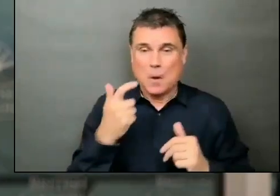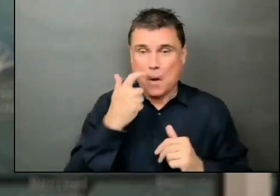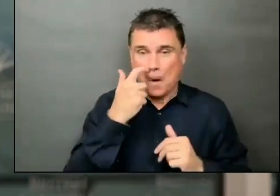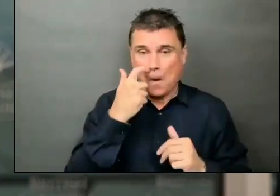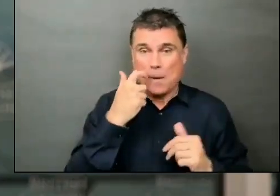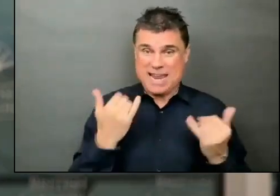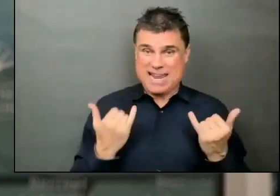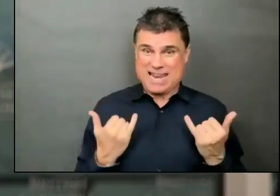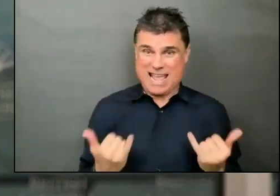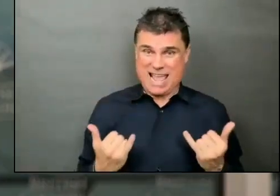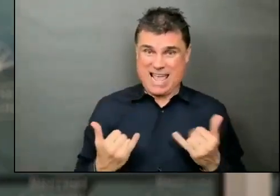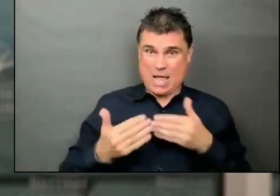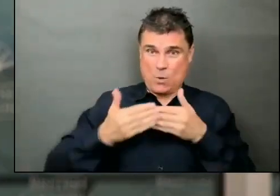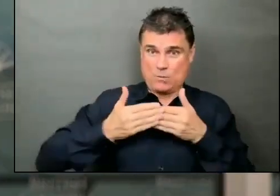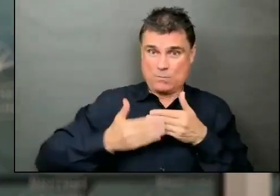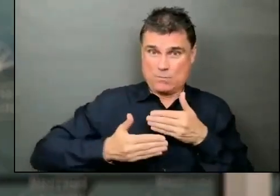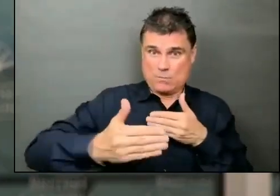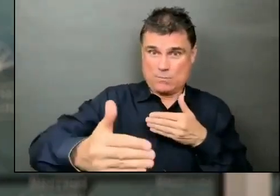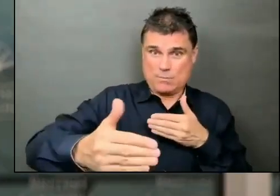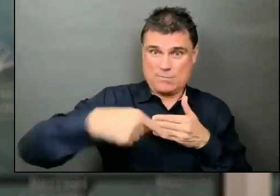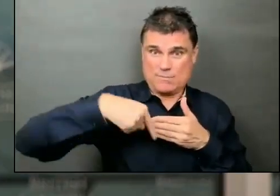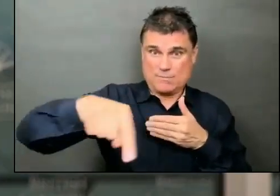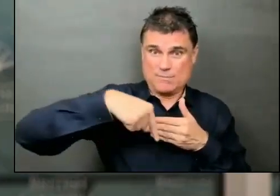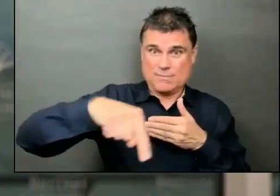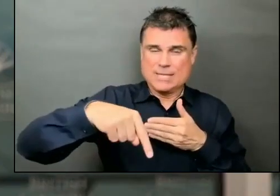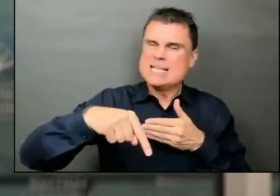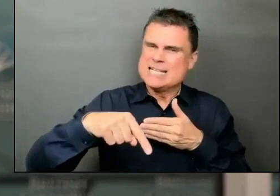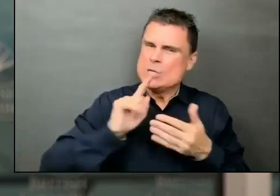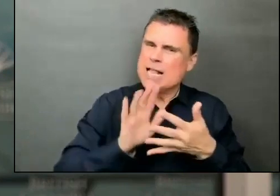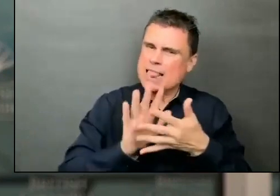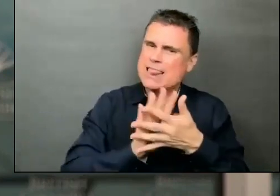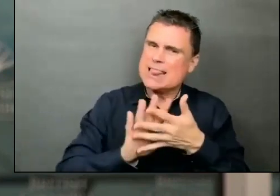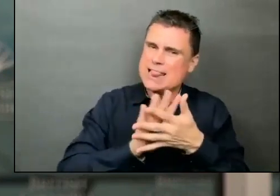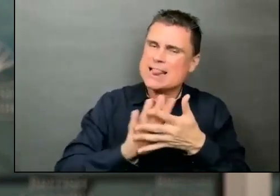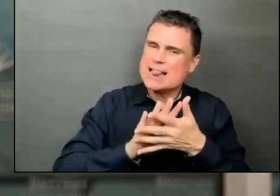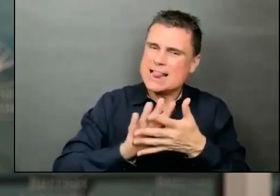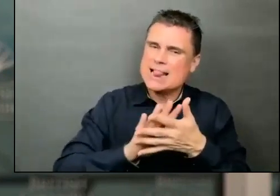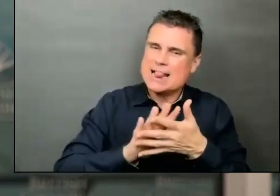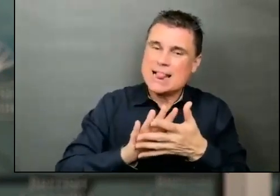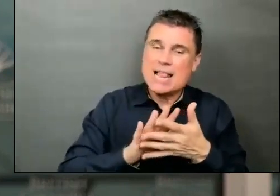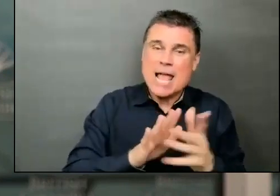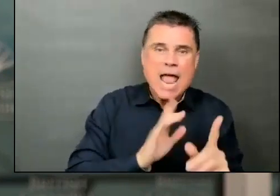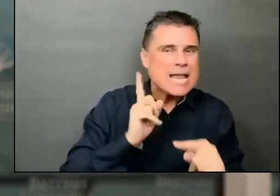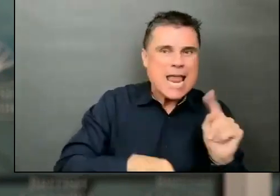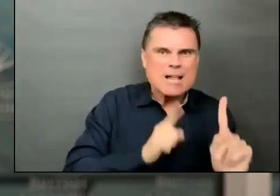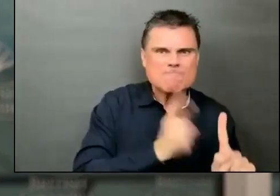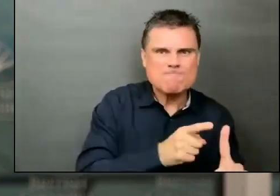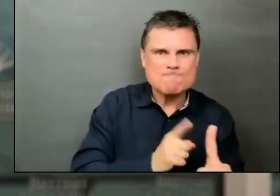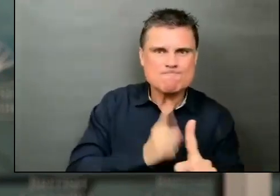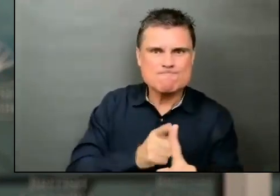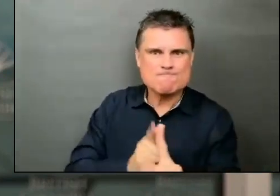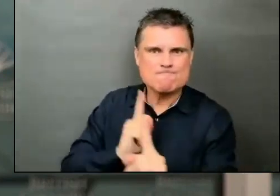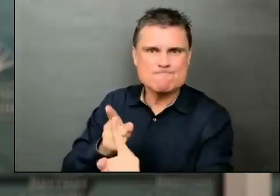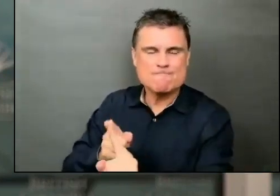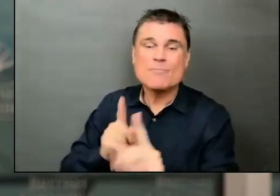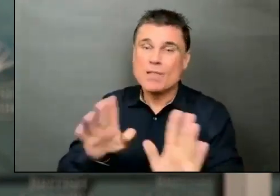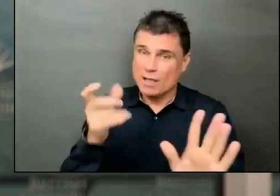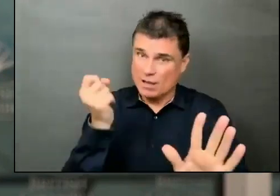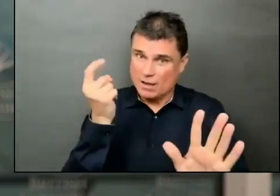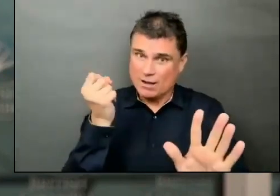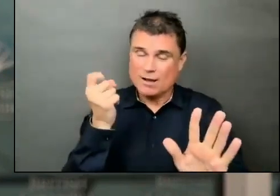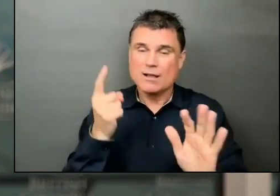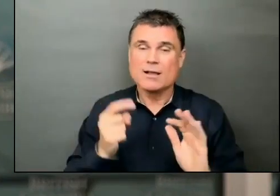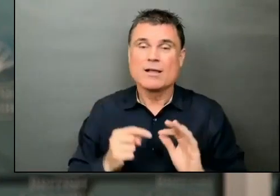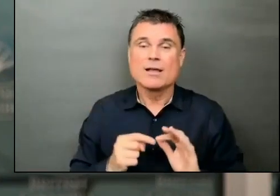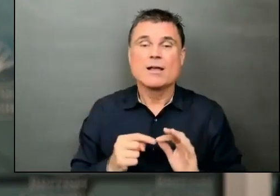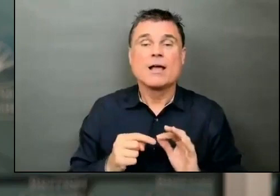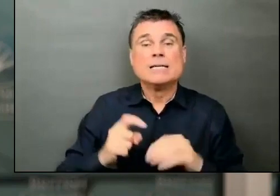a little bit of more uncertainty and that we need to buy some time to understand if this positive things that